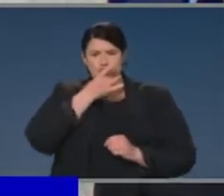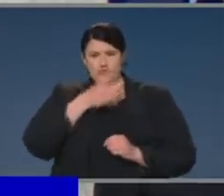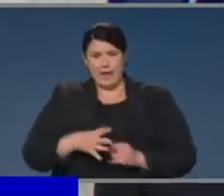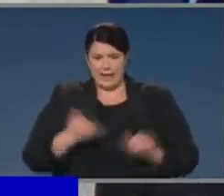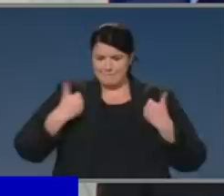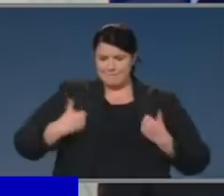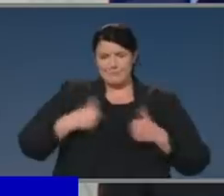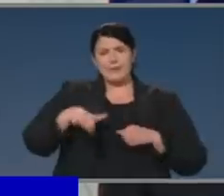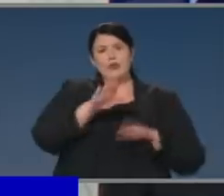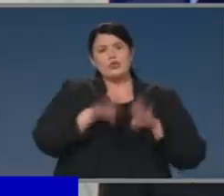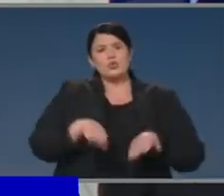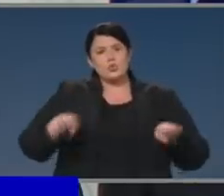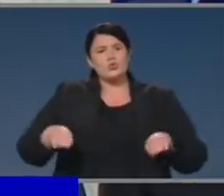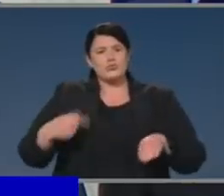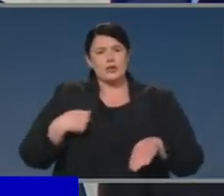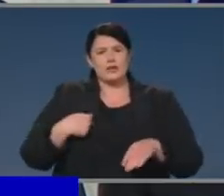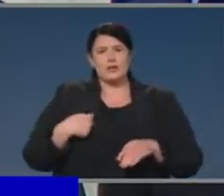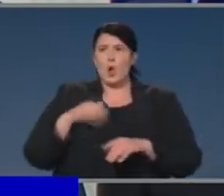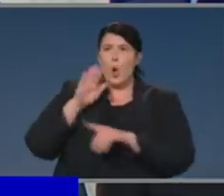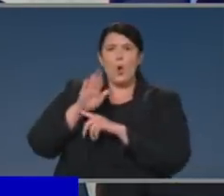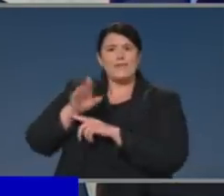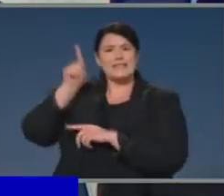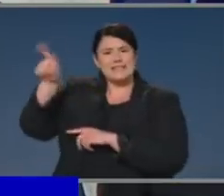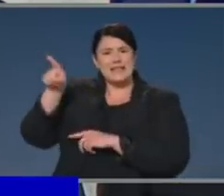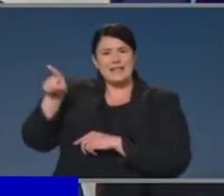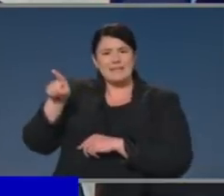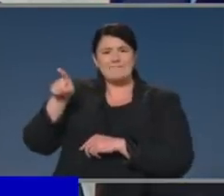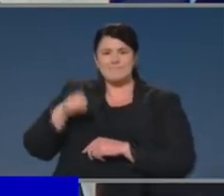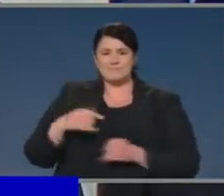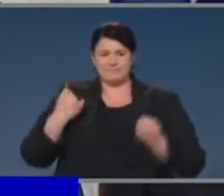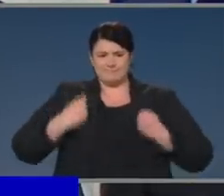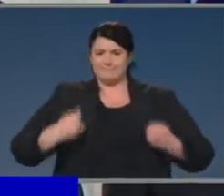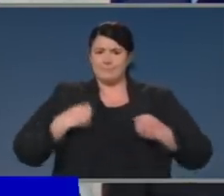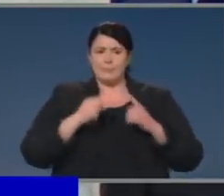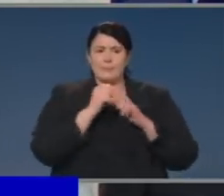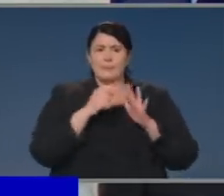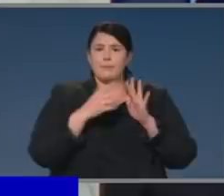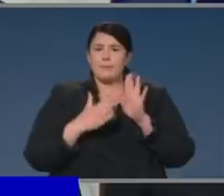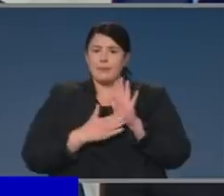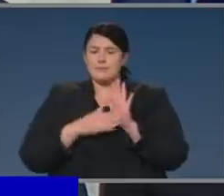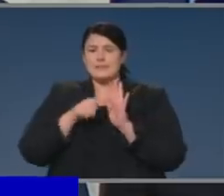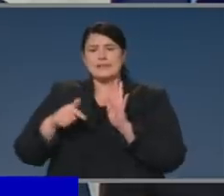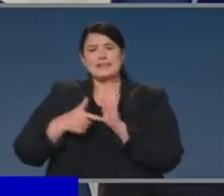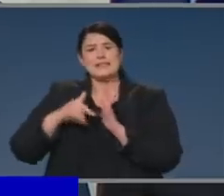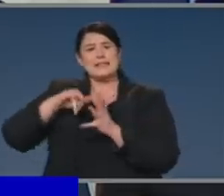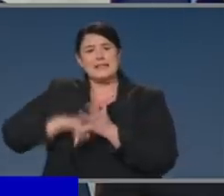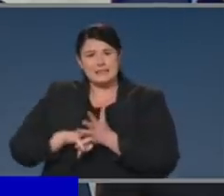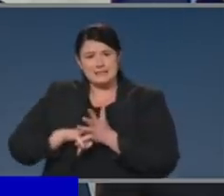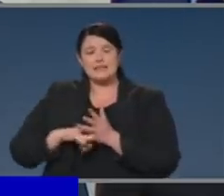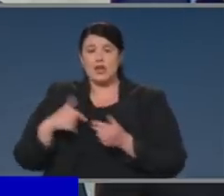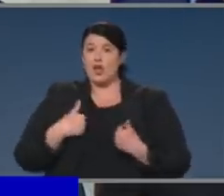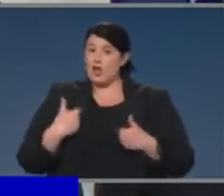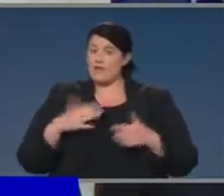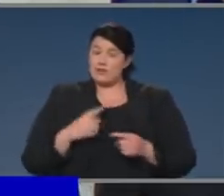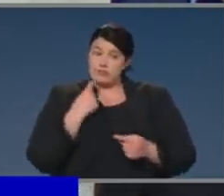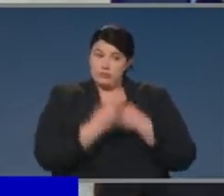children, which you've all heard about from overseas, the paediatric multisystem inflammatory syndrome. And I was able to brief them